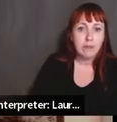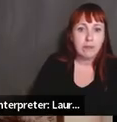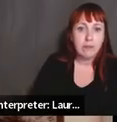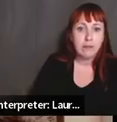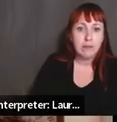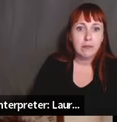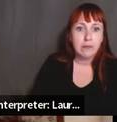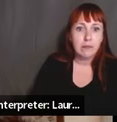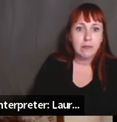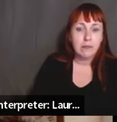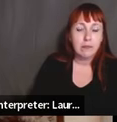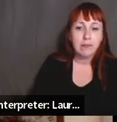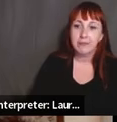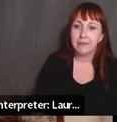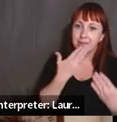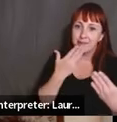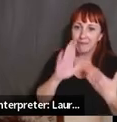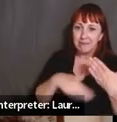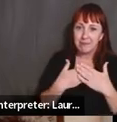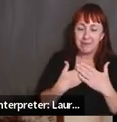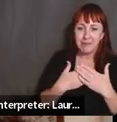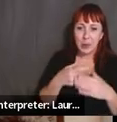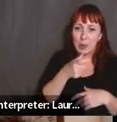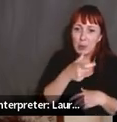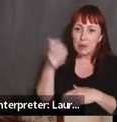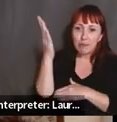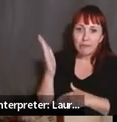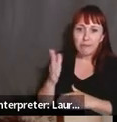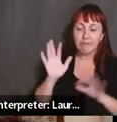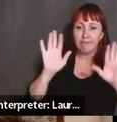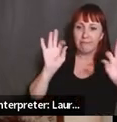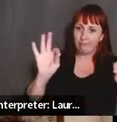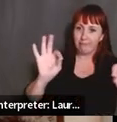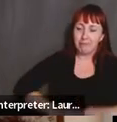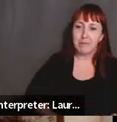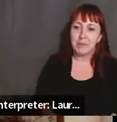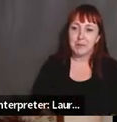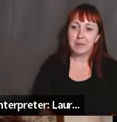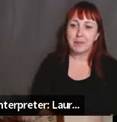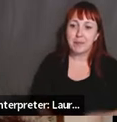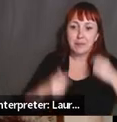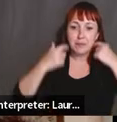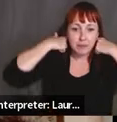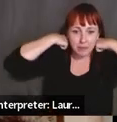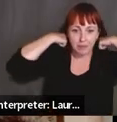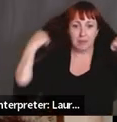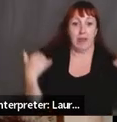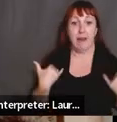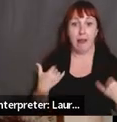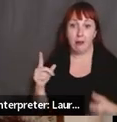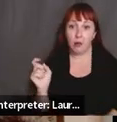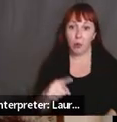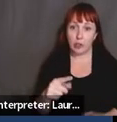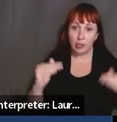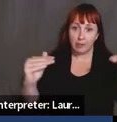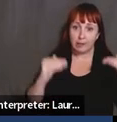Thank you so much. All of our wonderful panelists for those wonderful talking points. Um, next, we have some questions. So if we advance to the